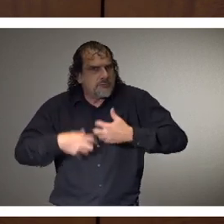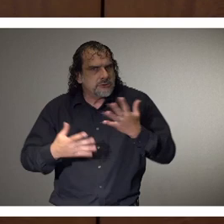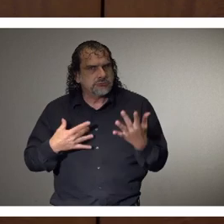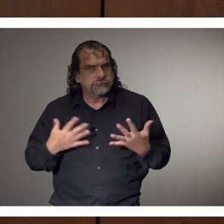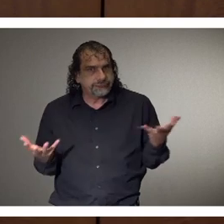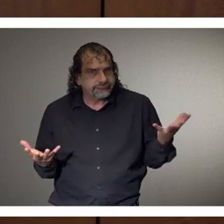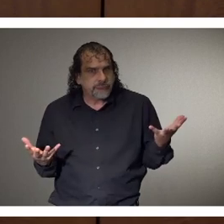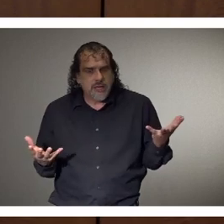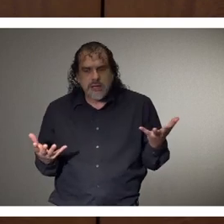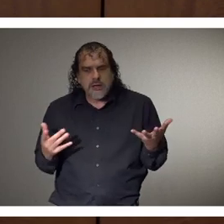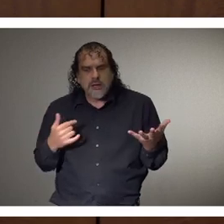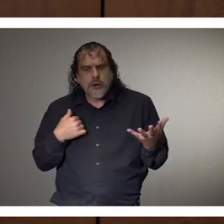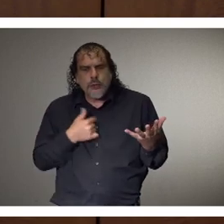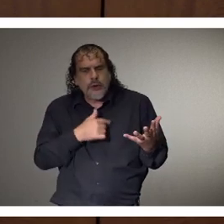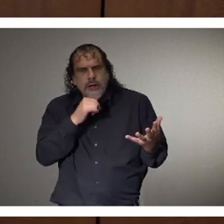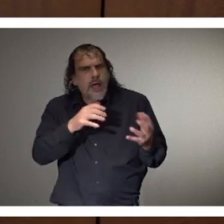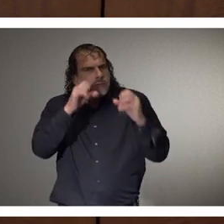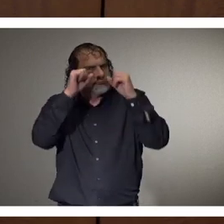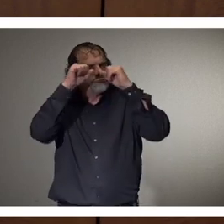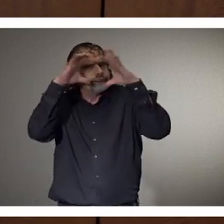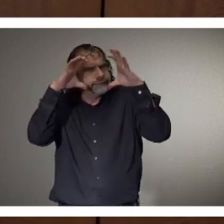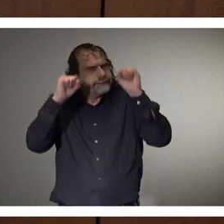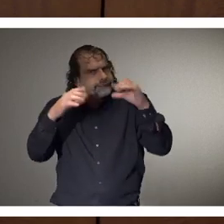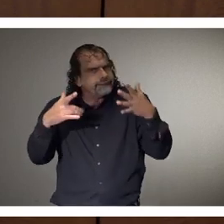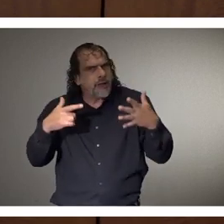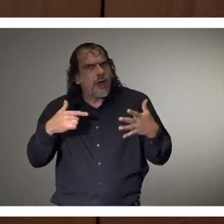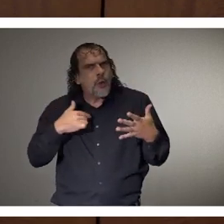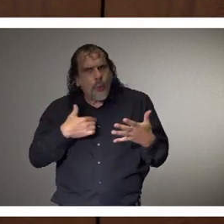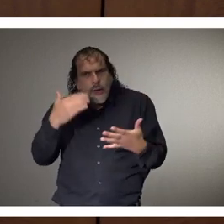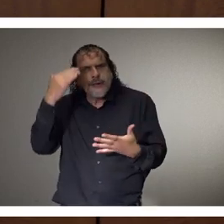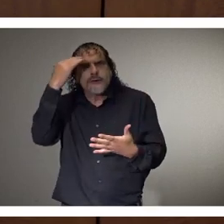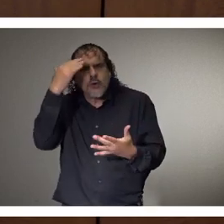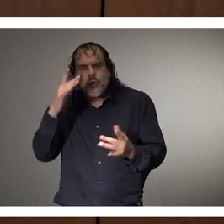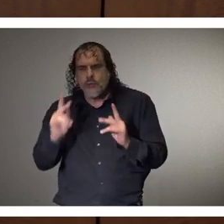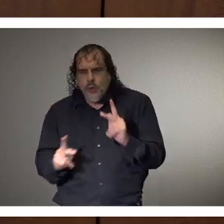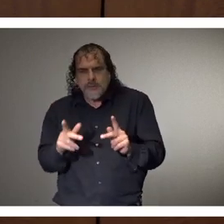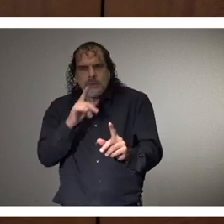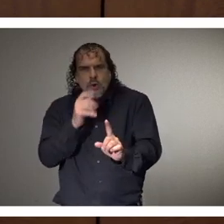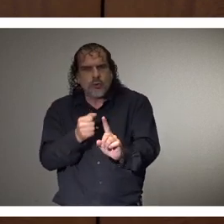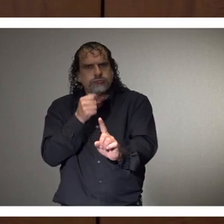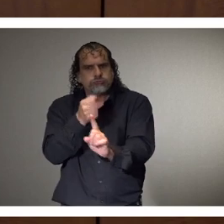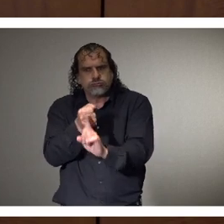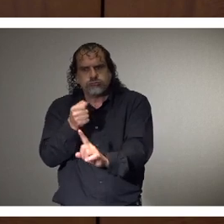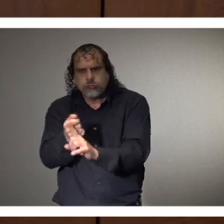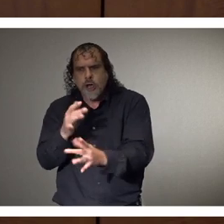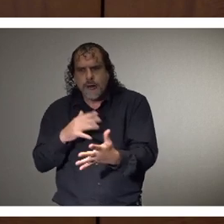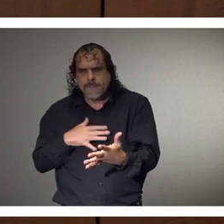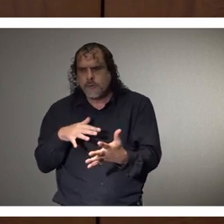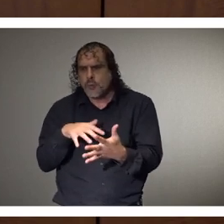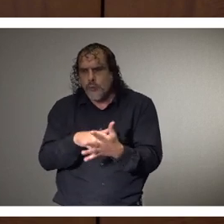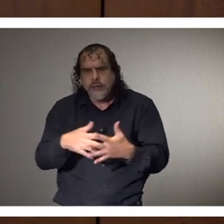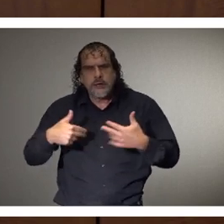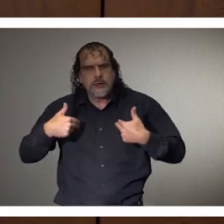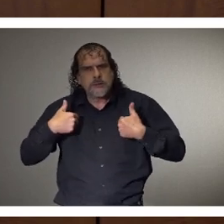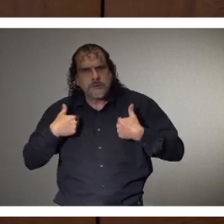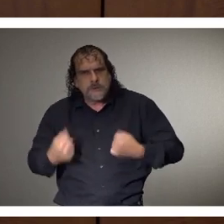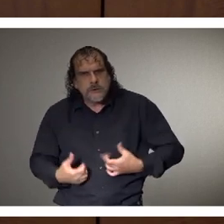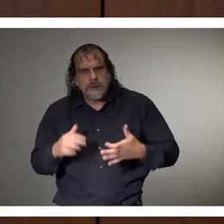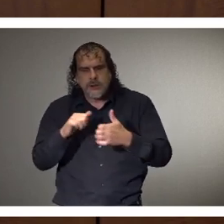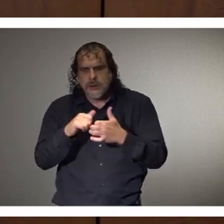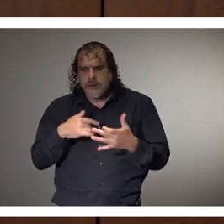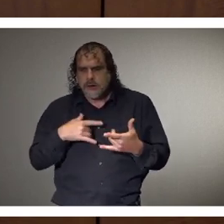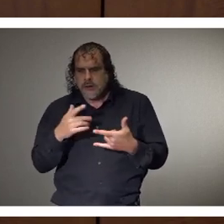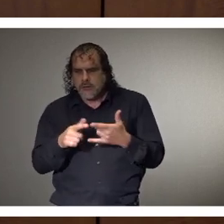surprising. We knew that those individuals who are most impacted, uh, and have a higher risk of, of death and